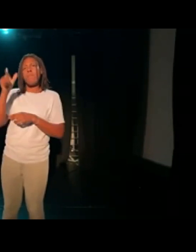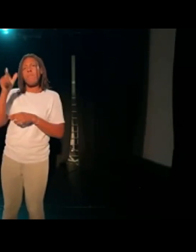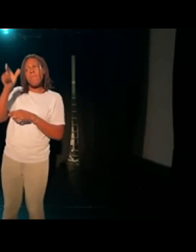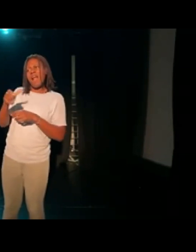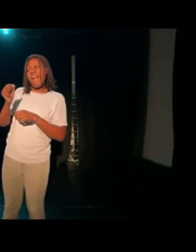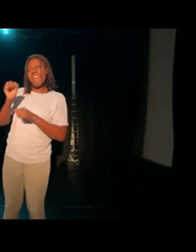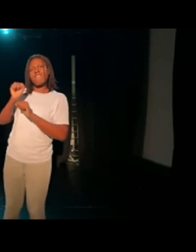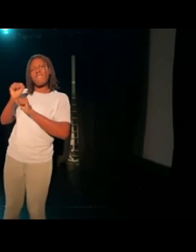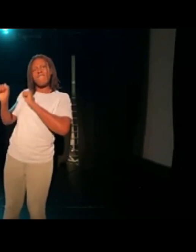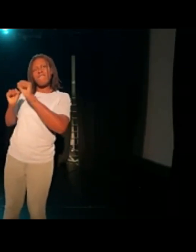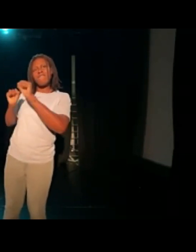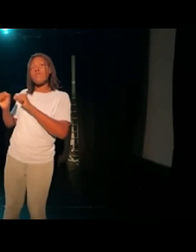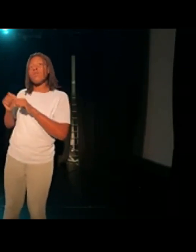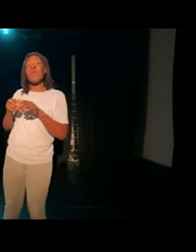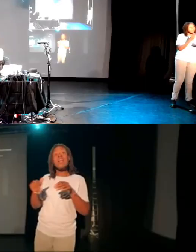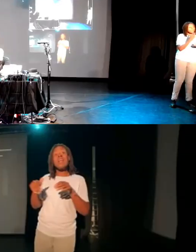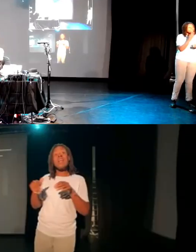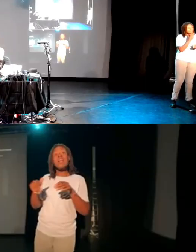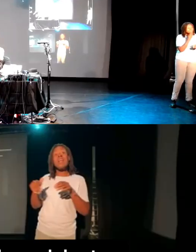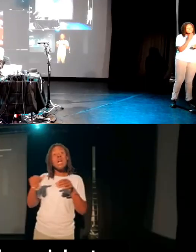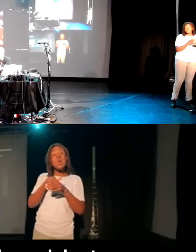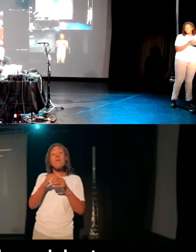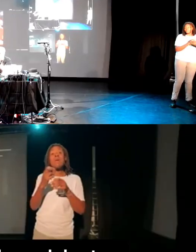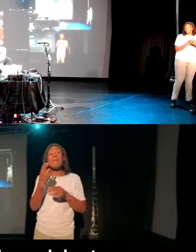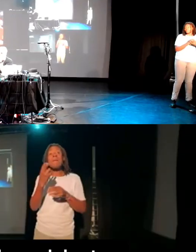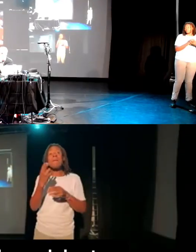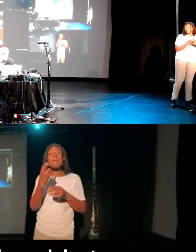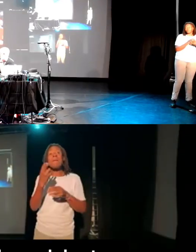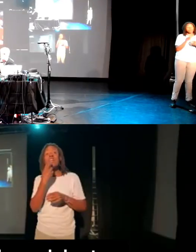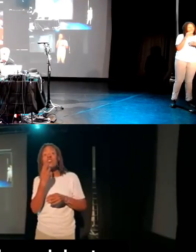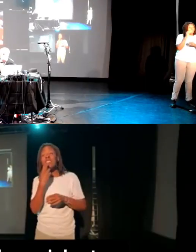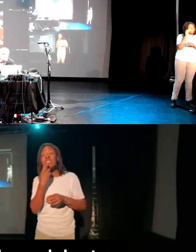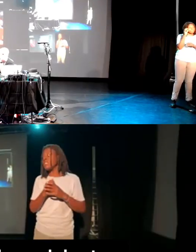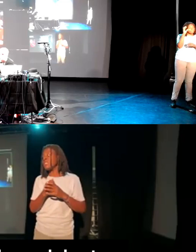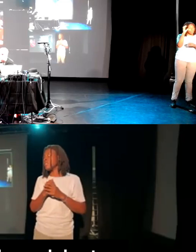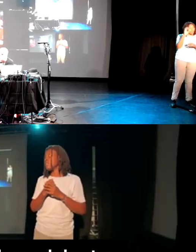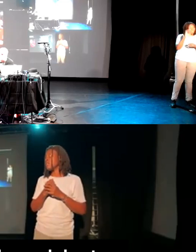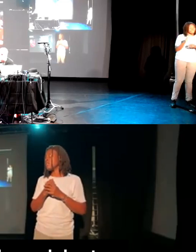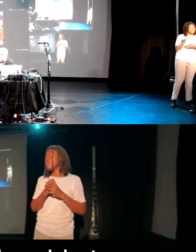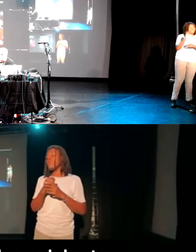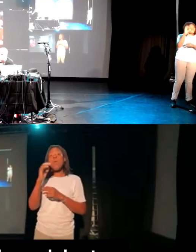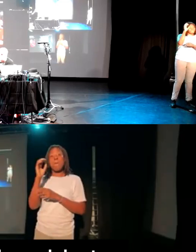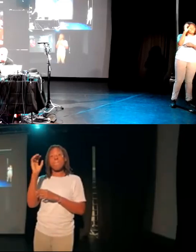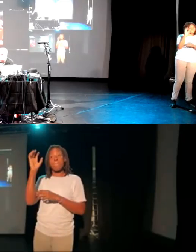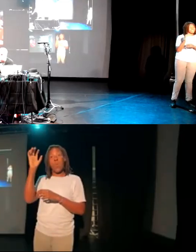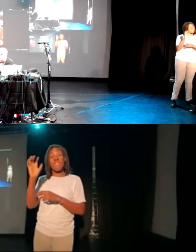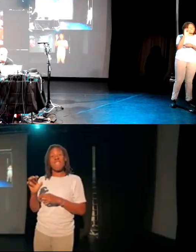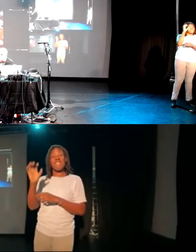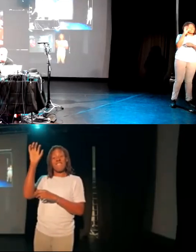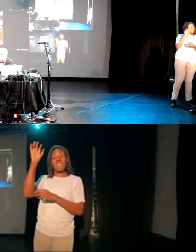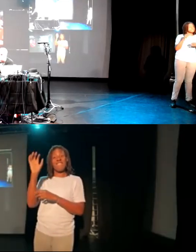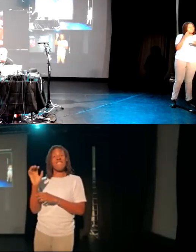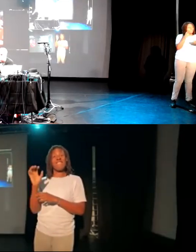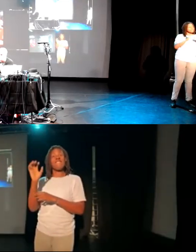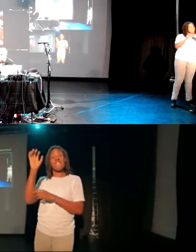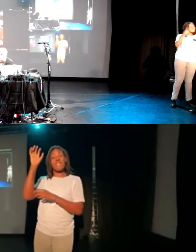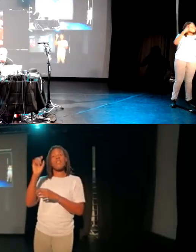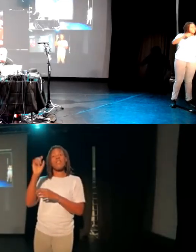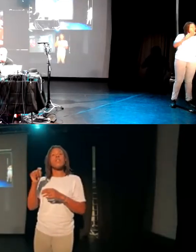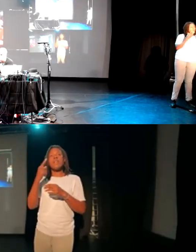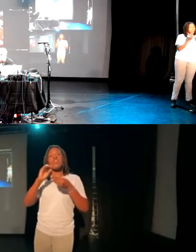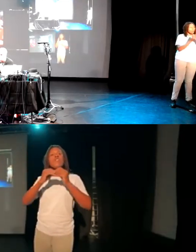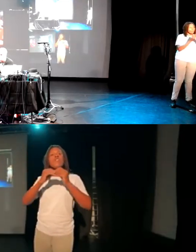as well. So the whole thing is self-contained. By moving the hand up and down you'd be able to either generate sounds with the onboard